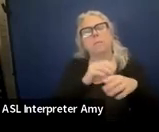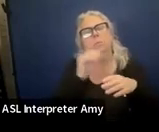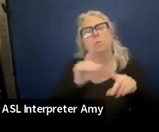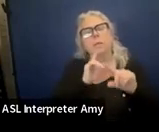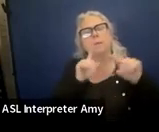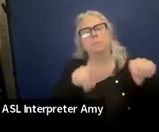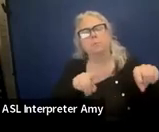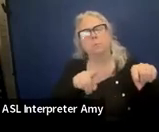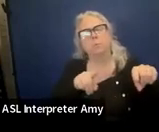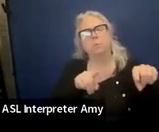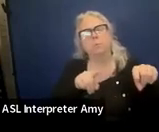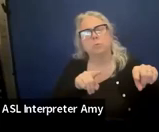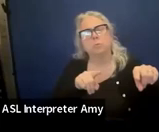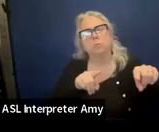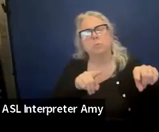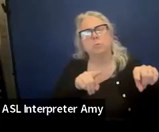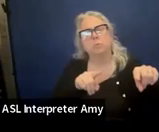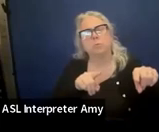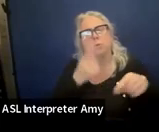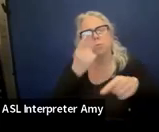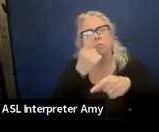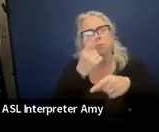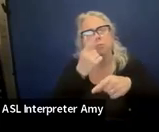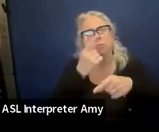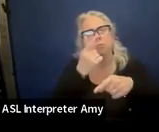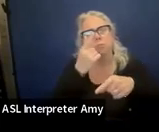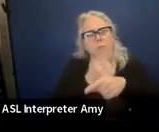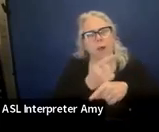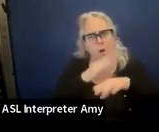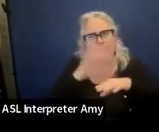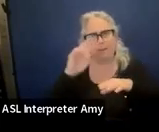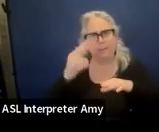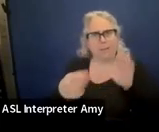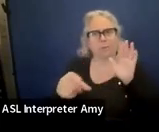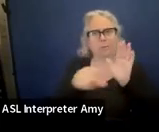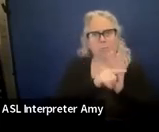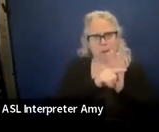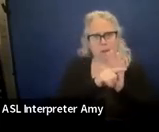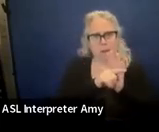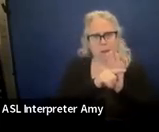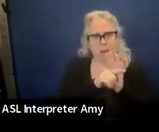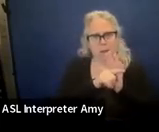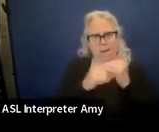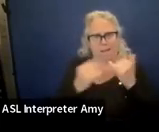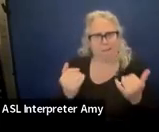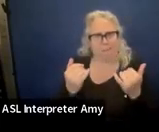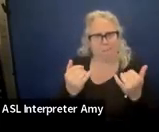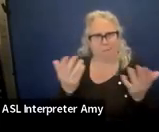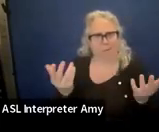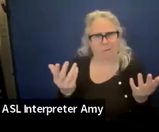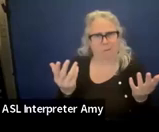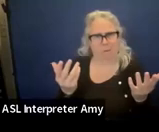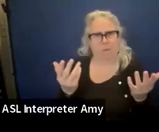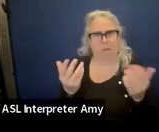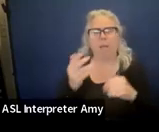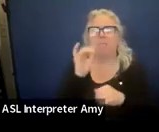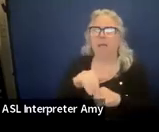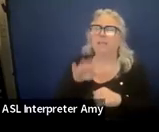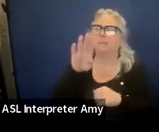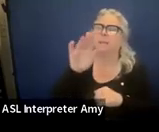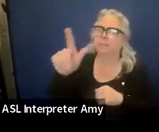correctly on a second grade passage now, that would be your baseline data?